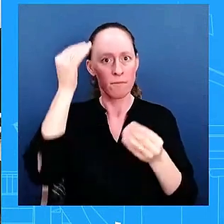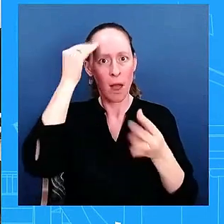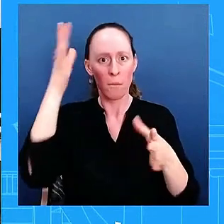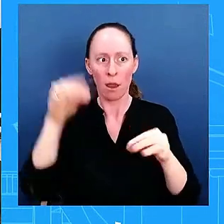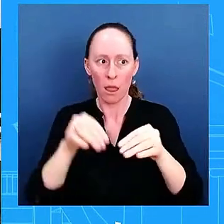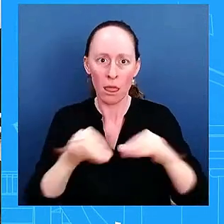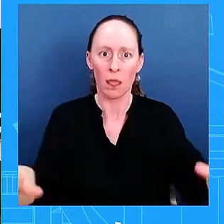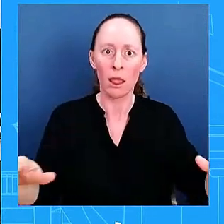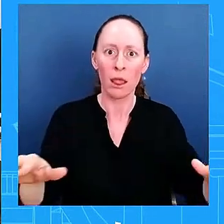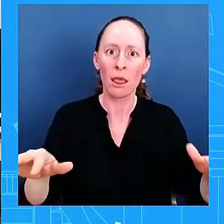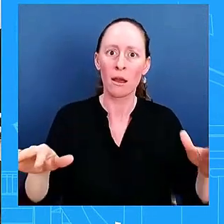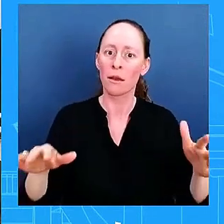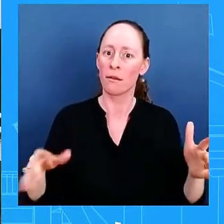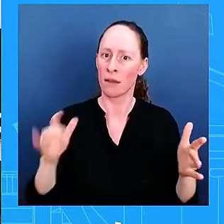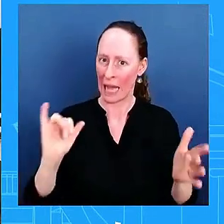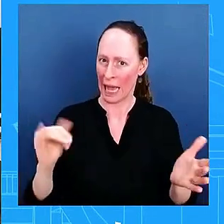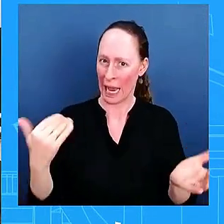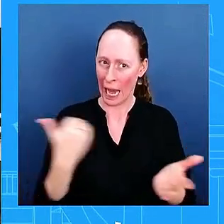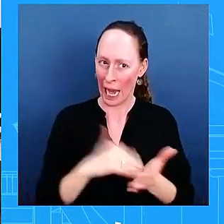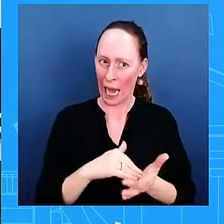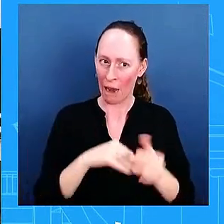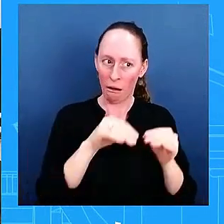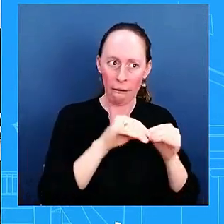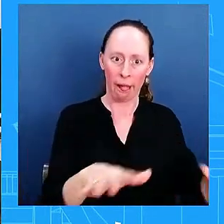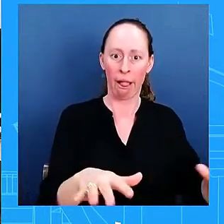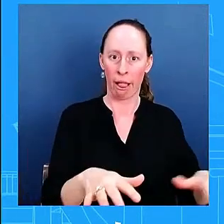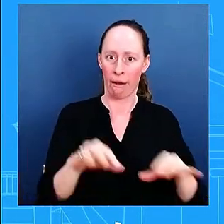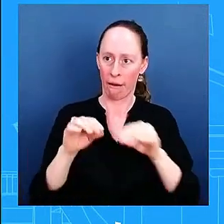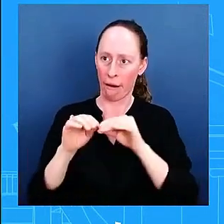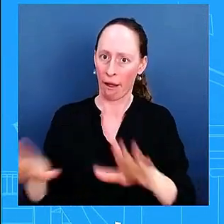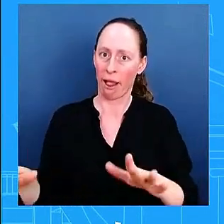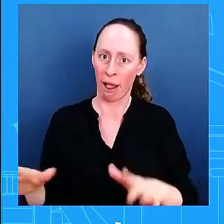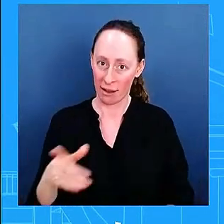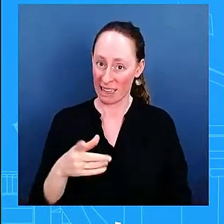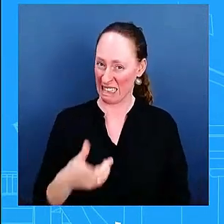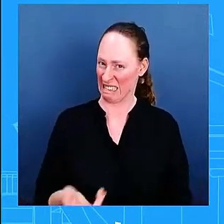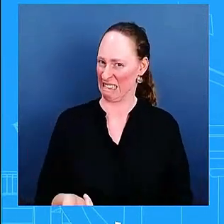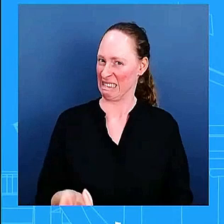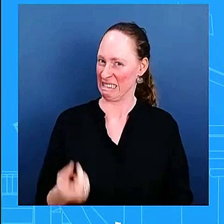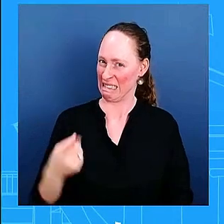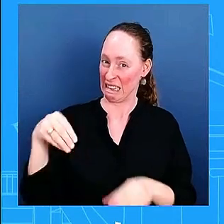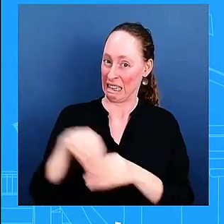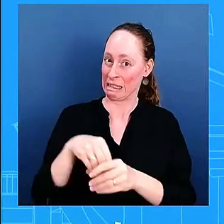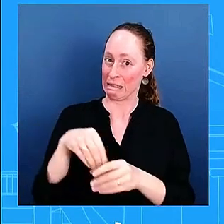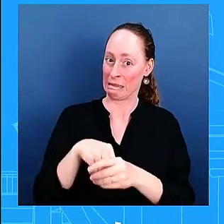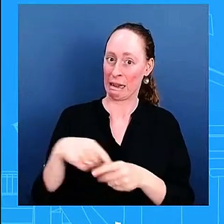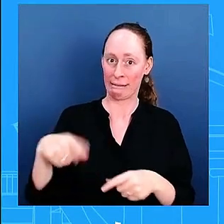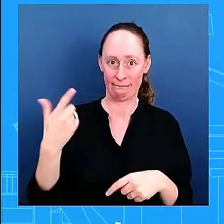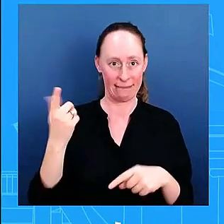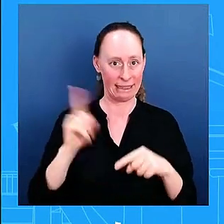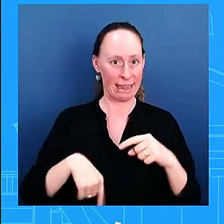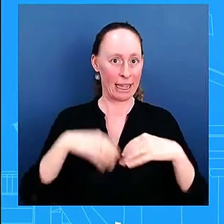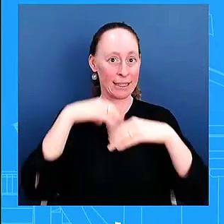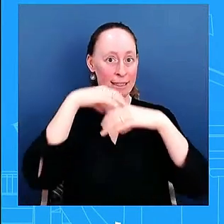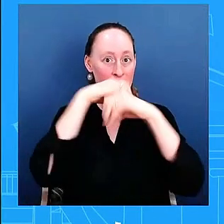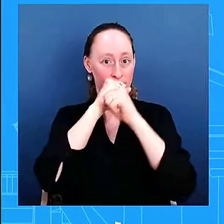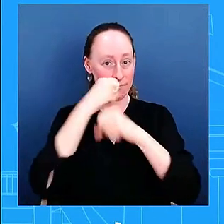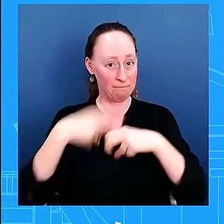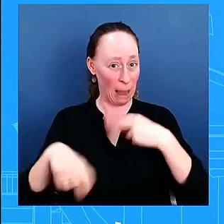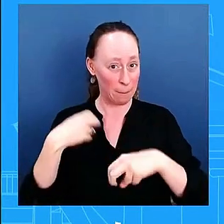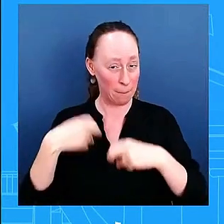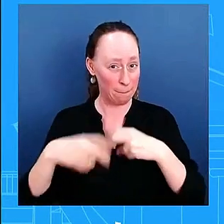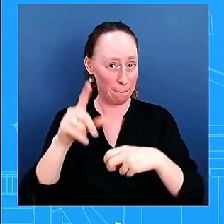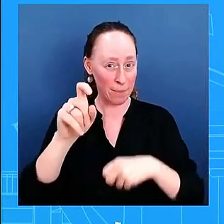safeguarding sensitive information what i will say is the president continues to have complete confidence uh in his uh